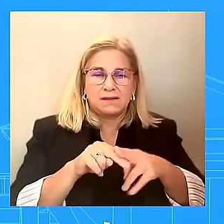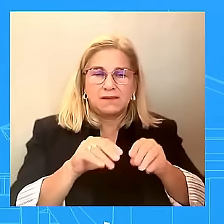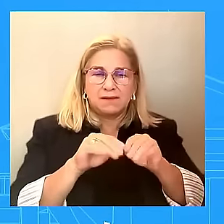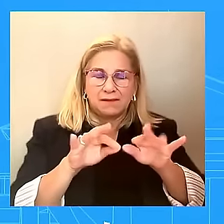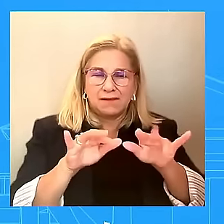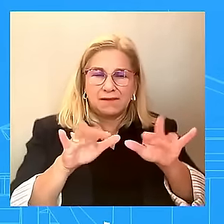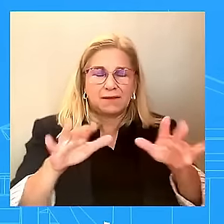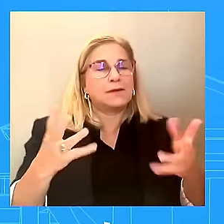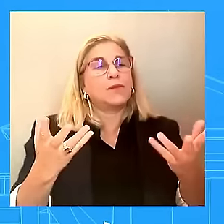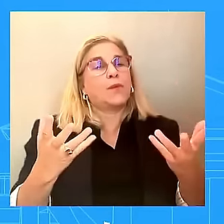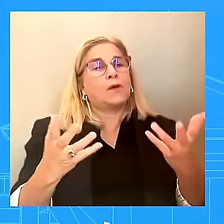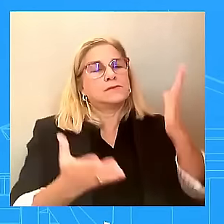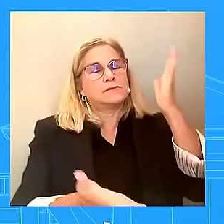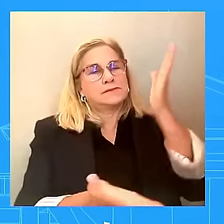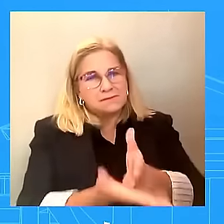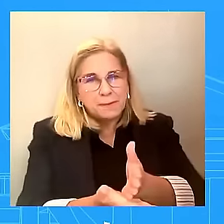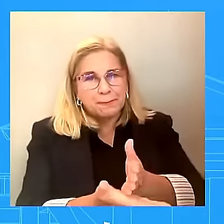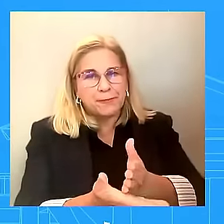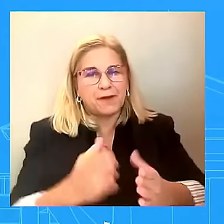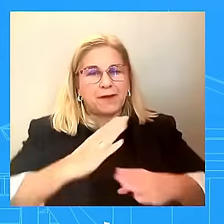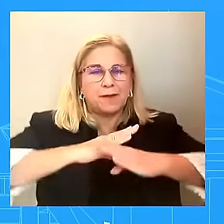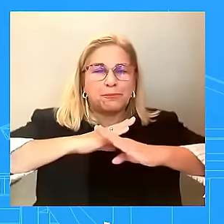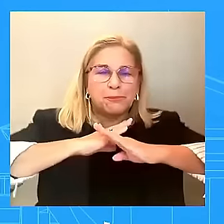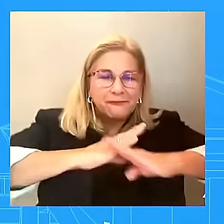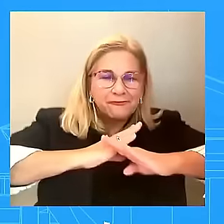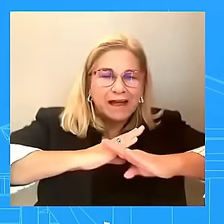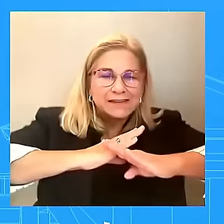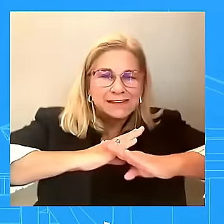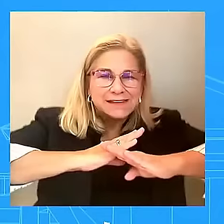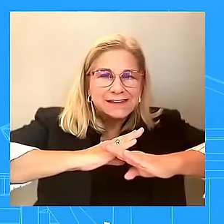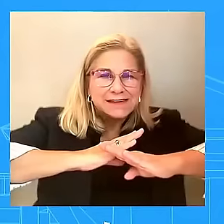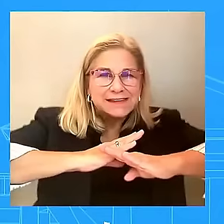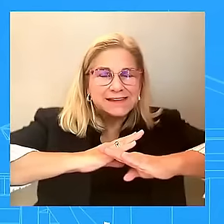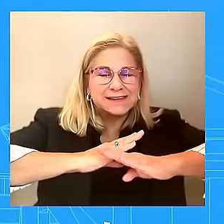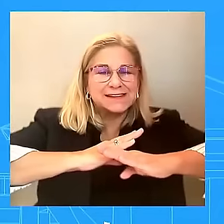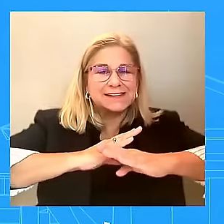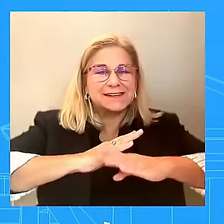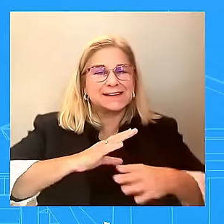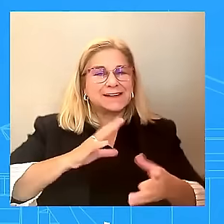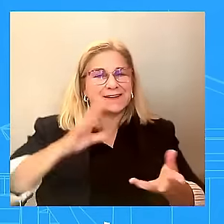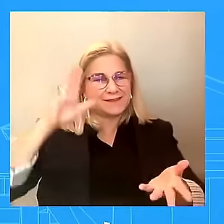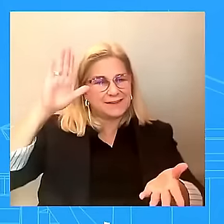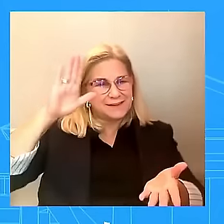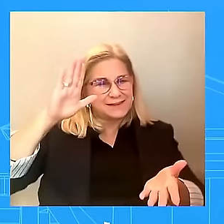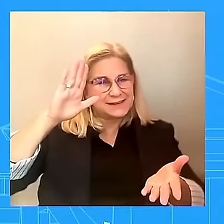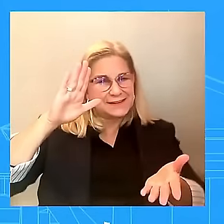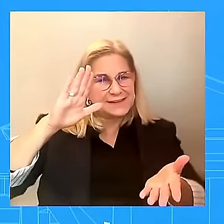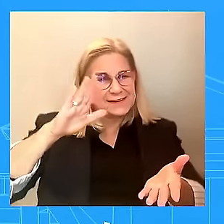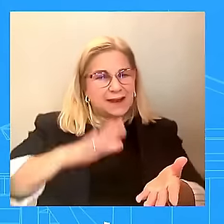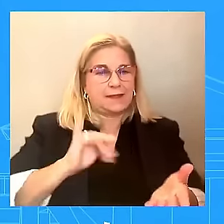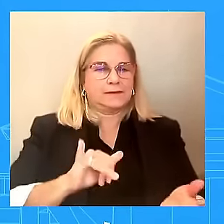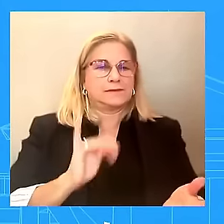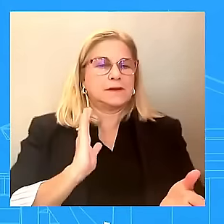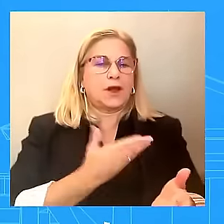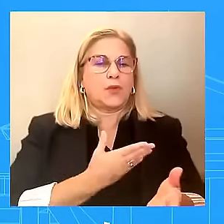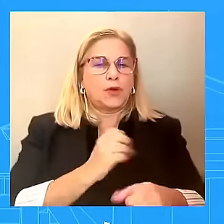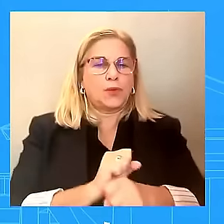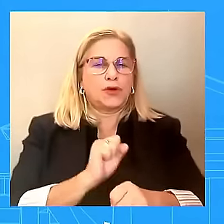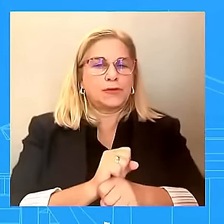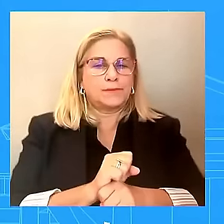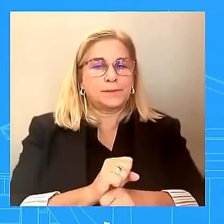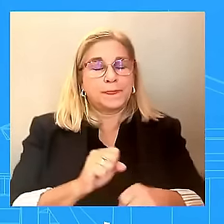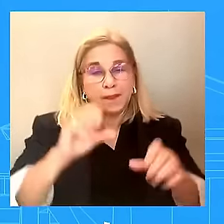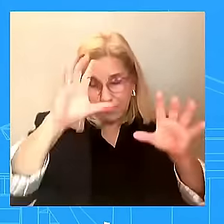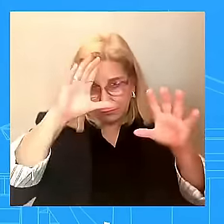down. We have because of this work, because of the executive actions, because of a bipartisan legislation that was able to be done